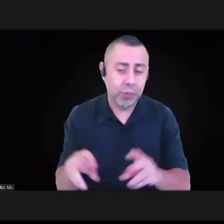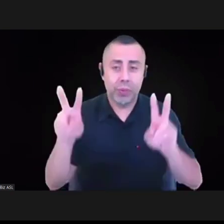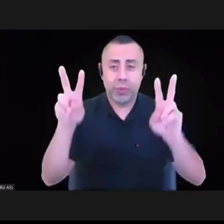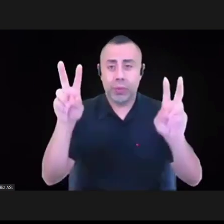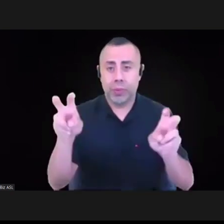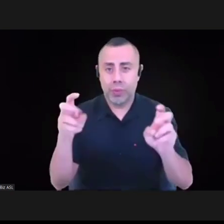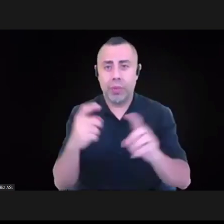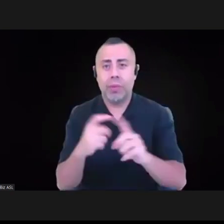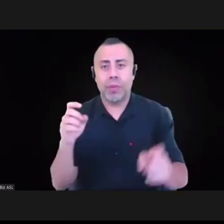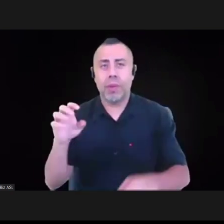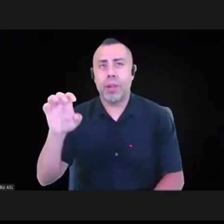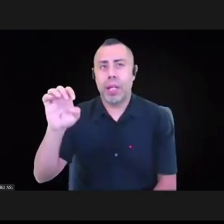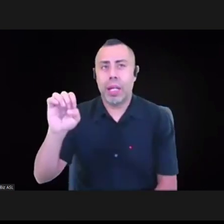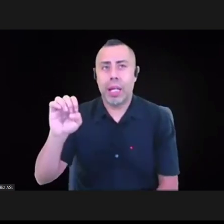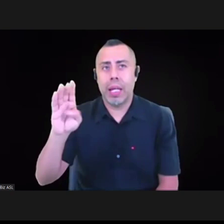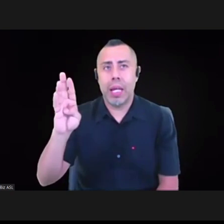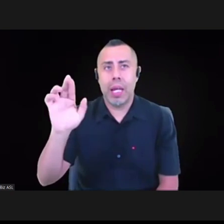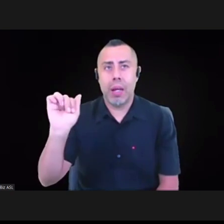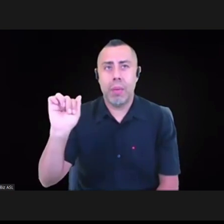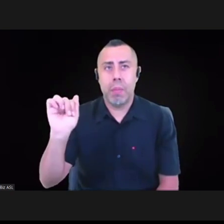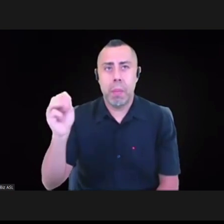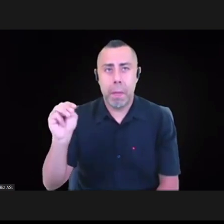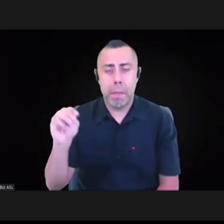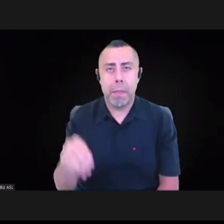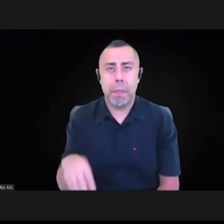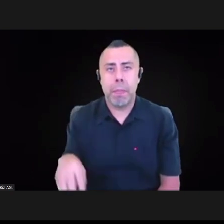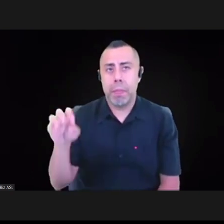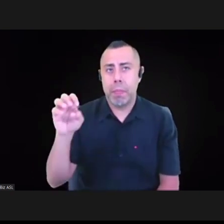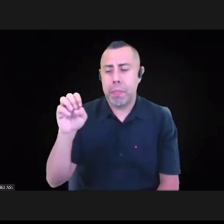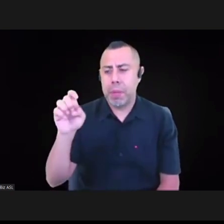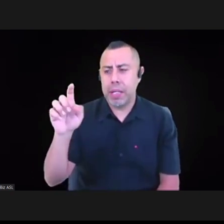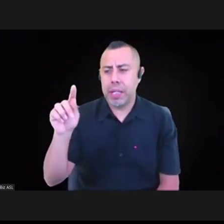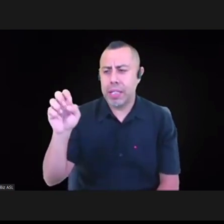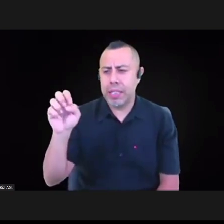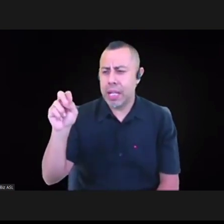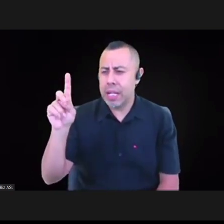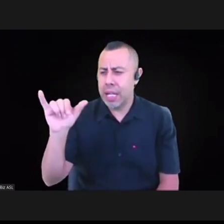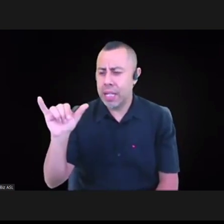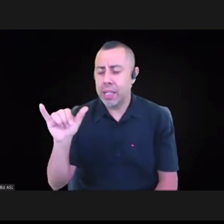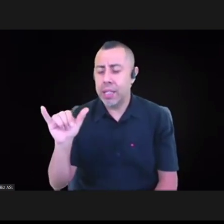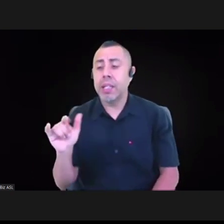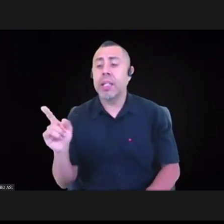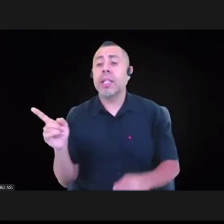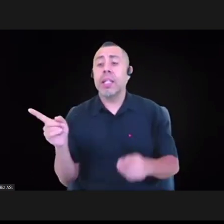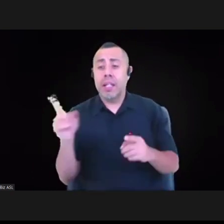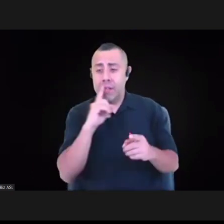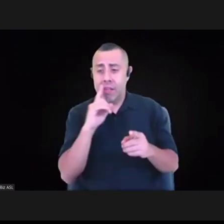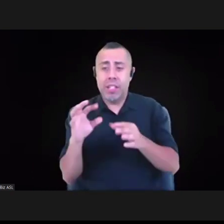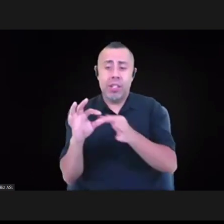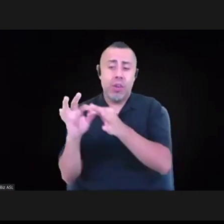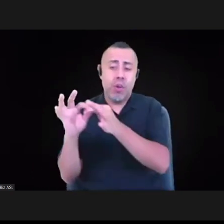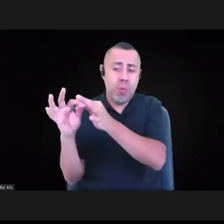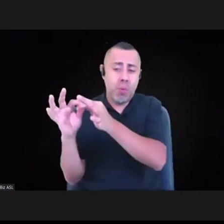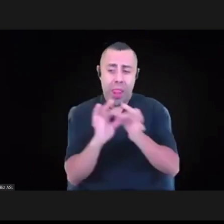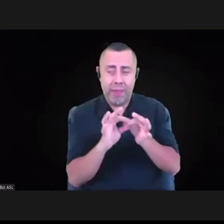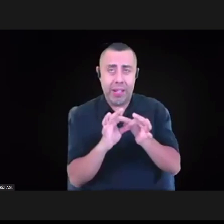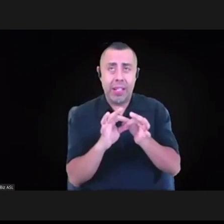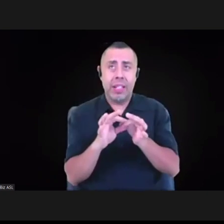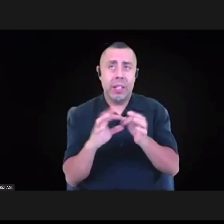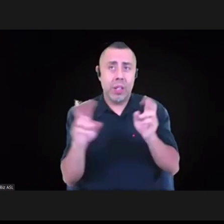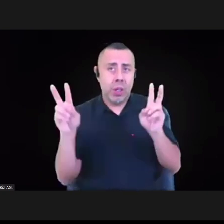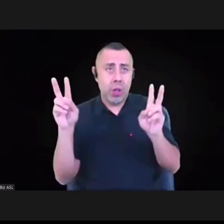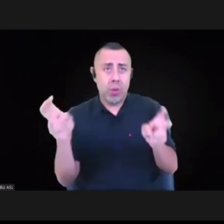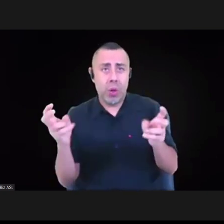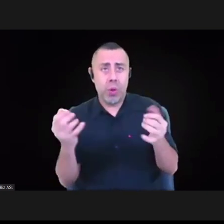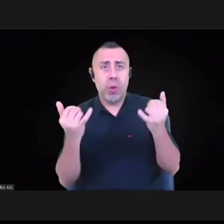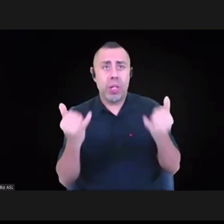and it's, it's definitely relevant now and even before now. And